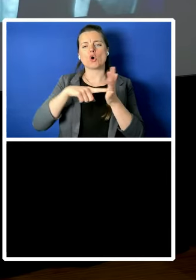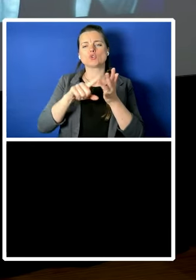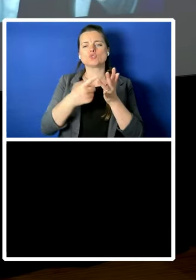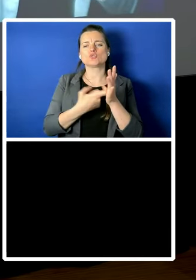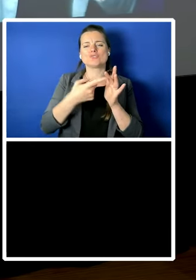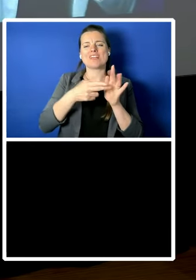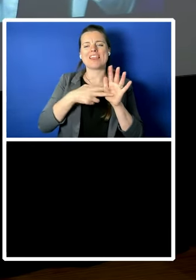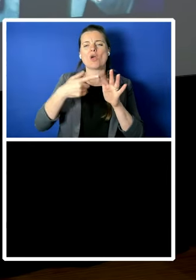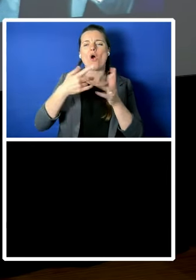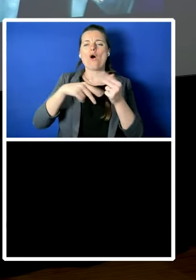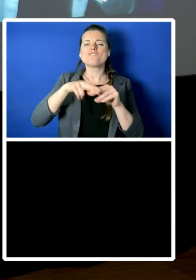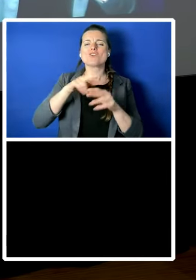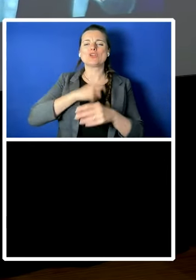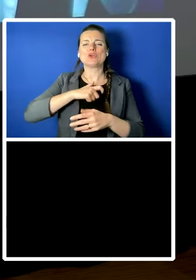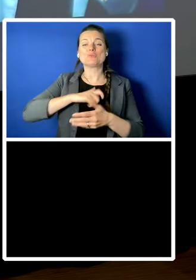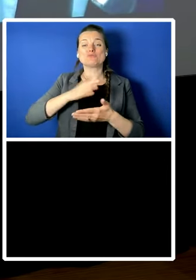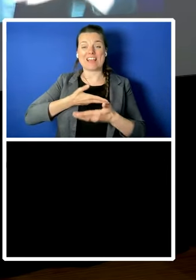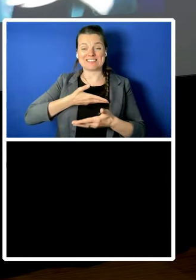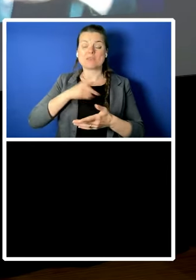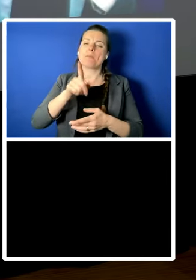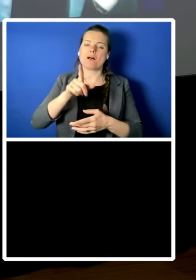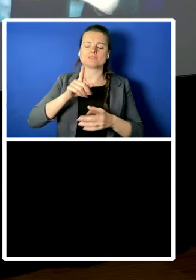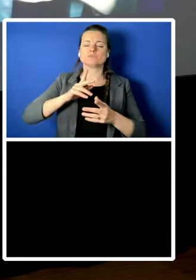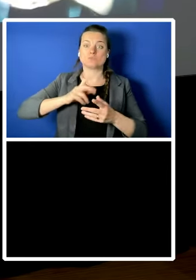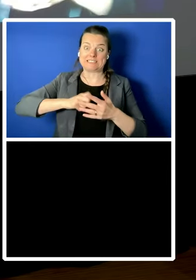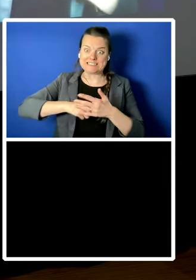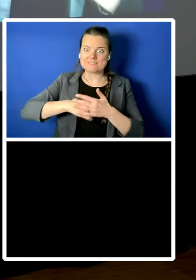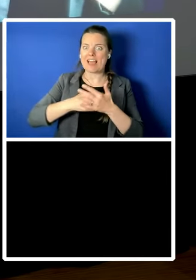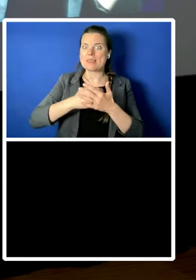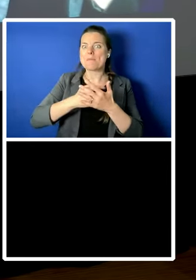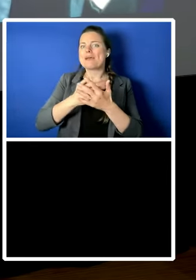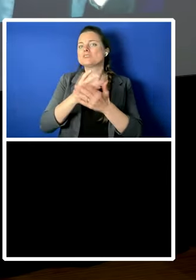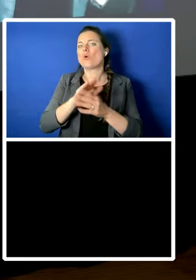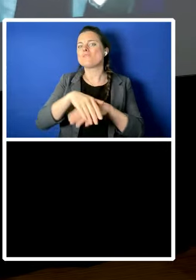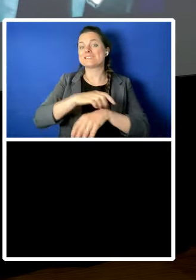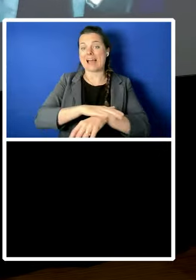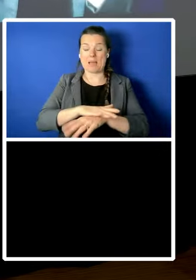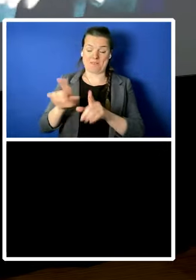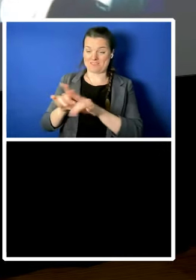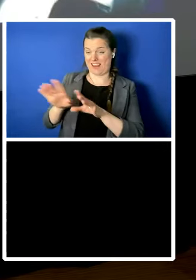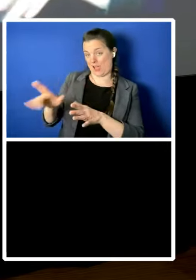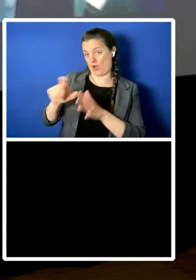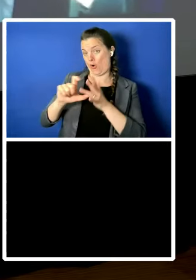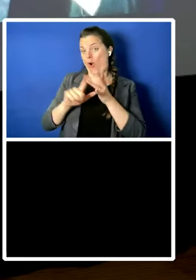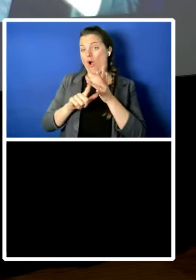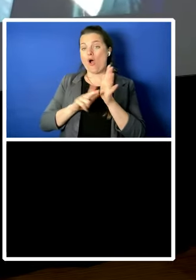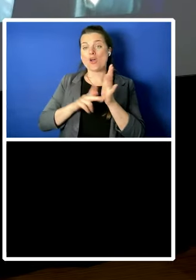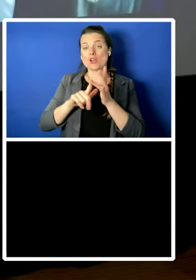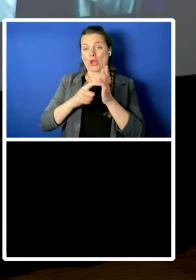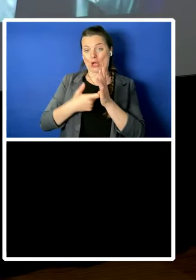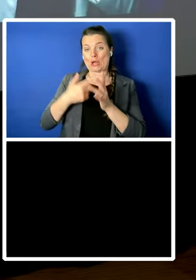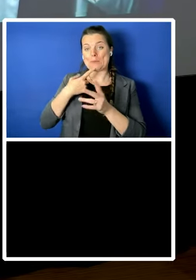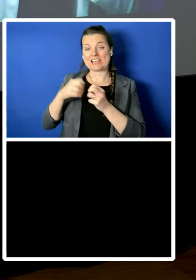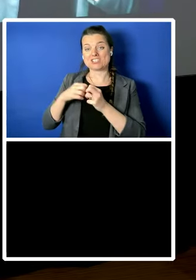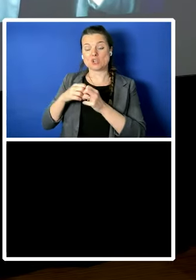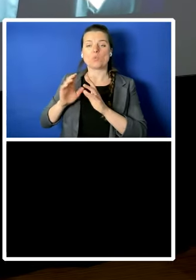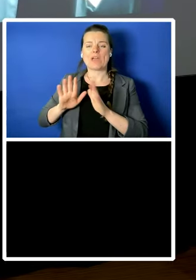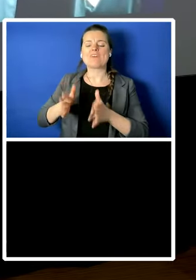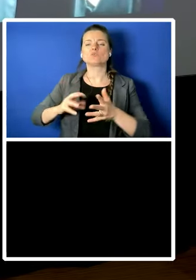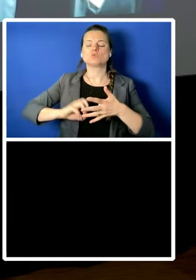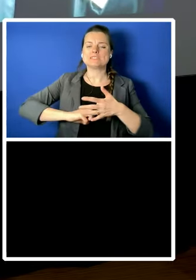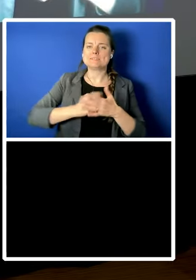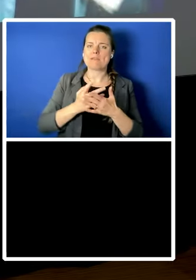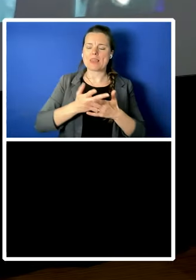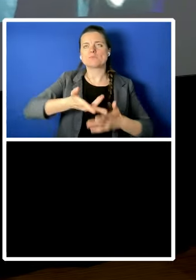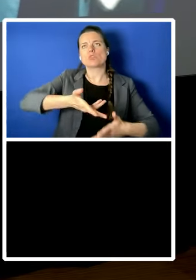develop it over time that we you know as as connor suggested we we develop the rights narrative over time it's not